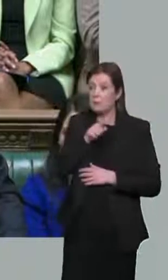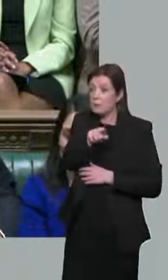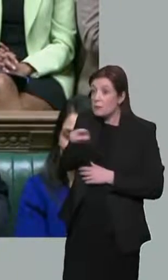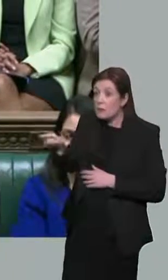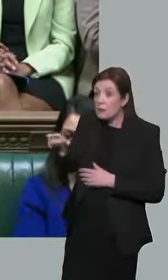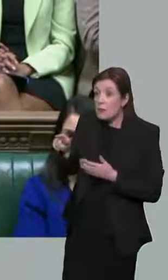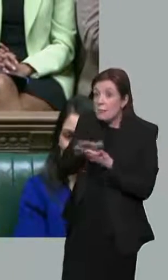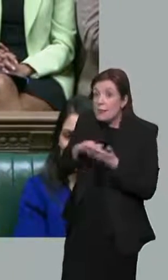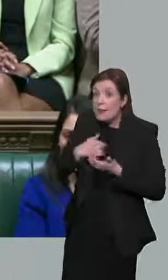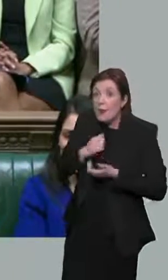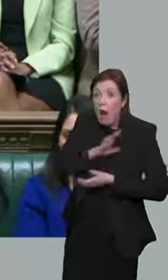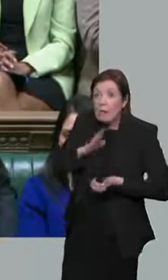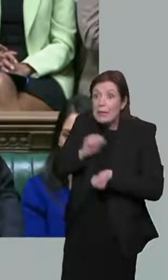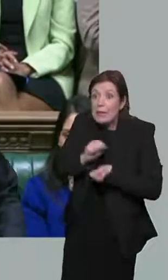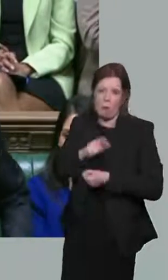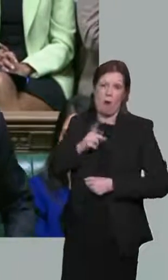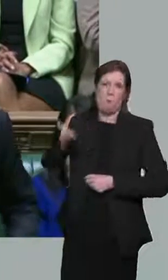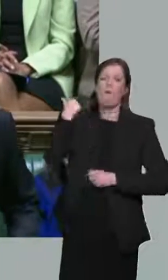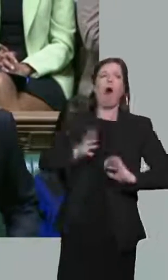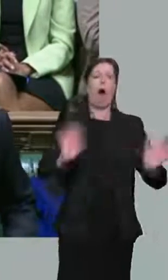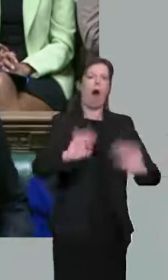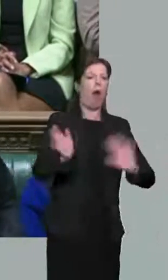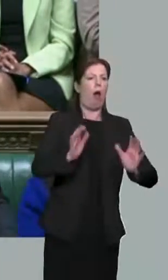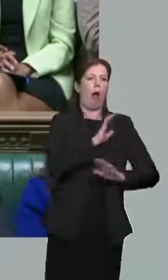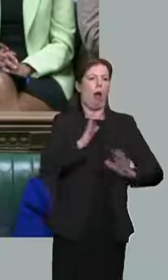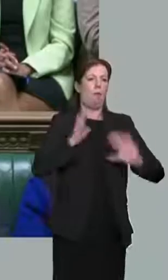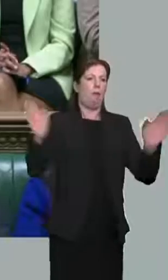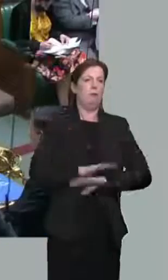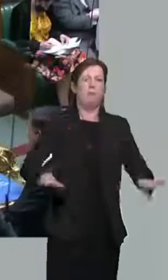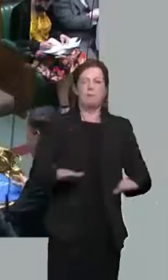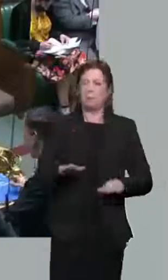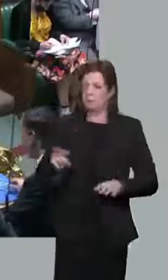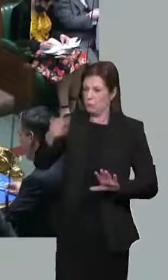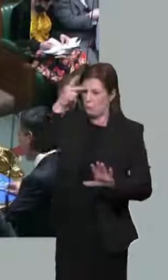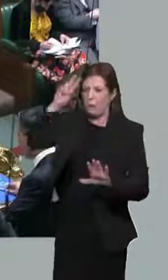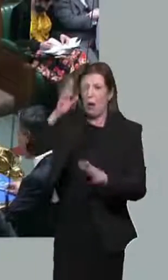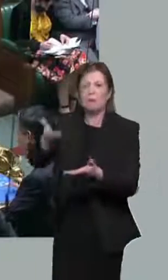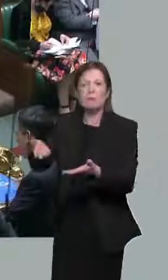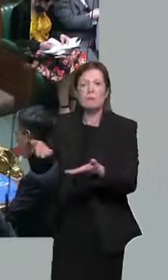seems to think we should actually have an army, which is a welcome conversion.